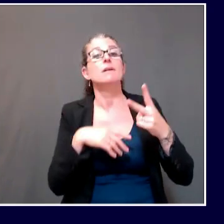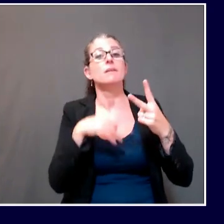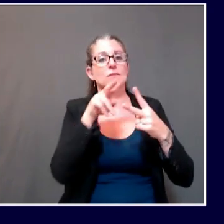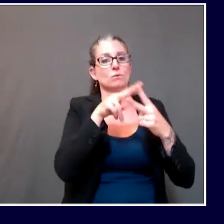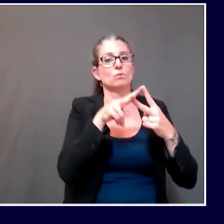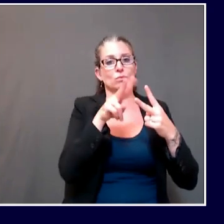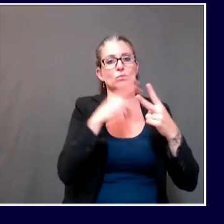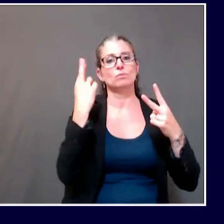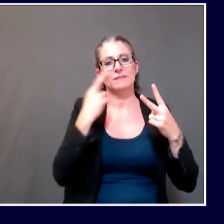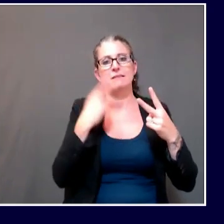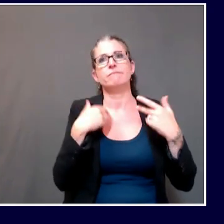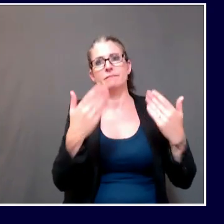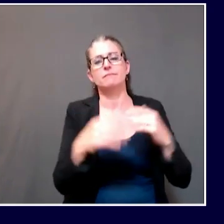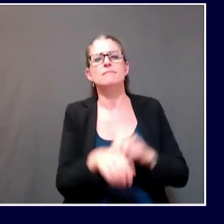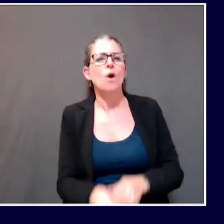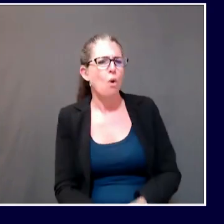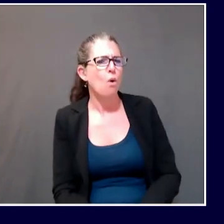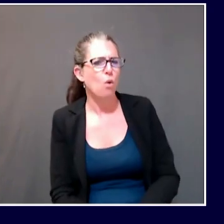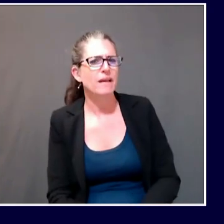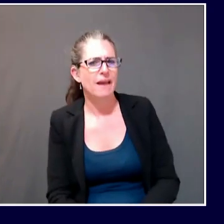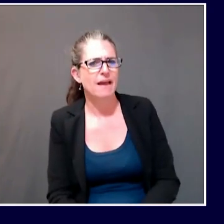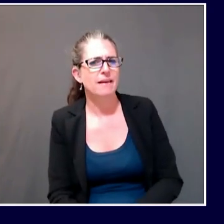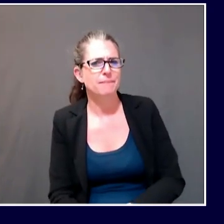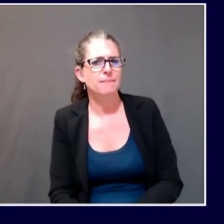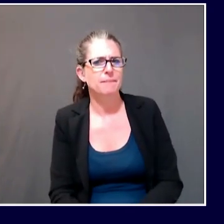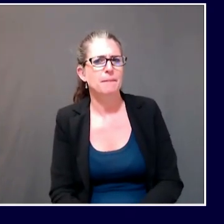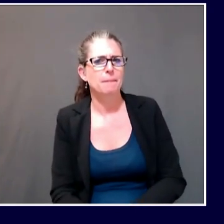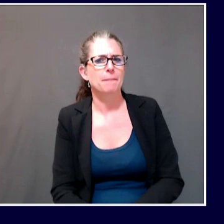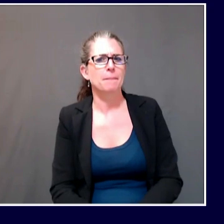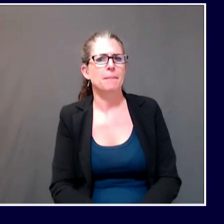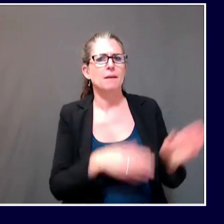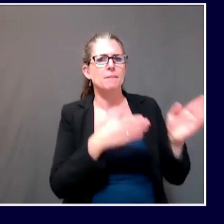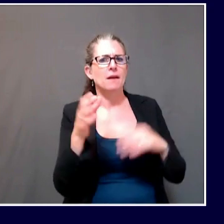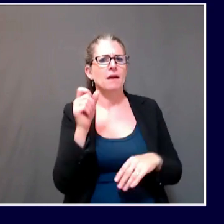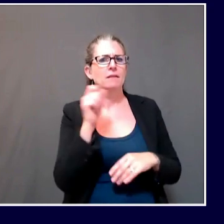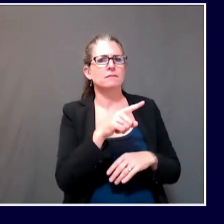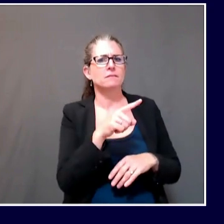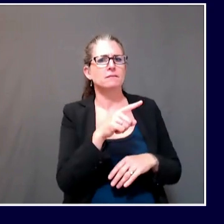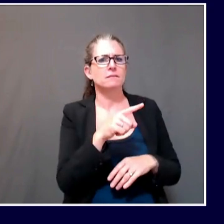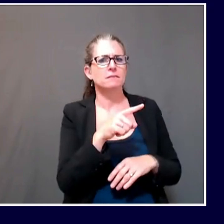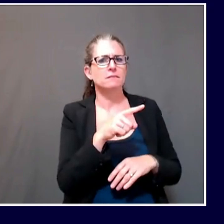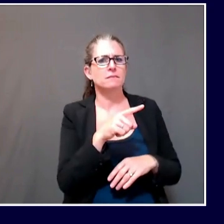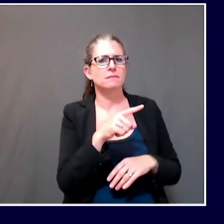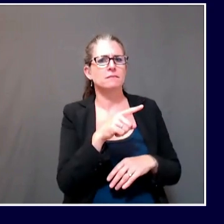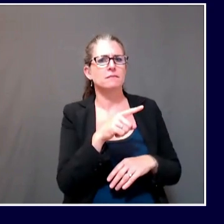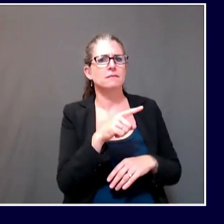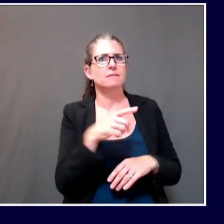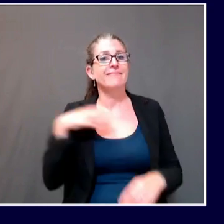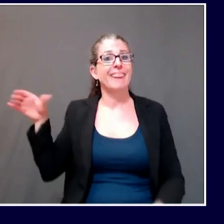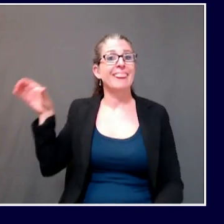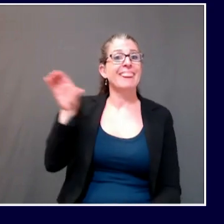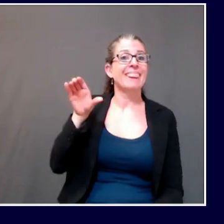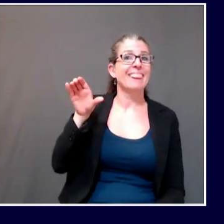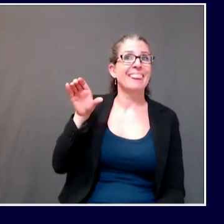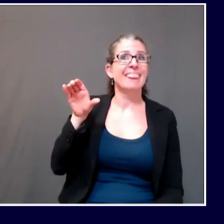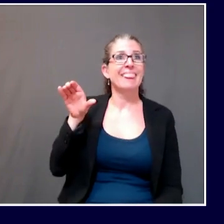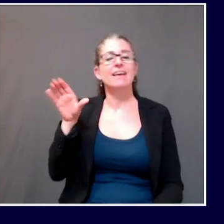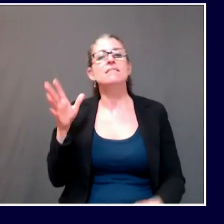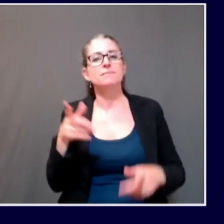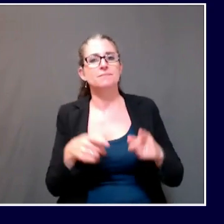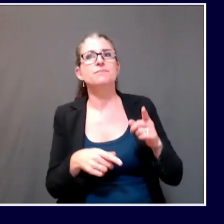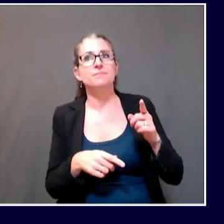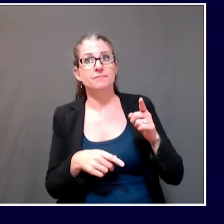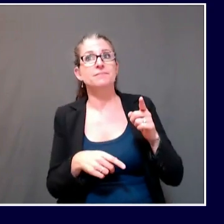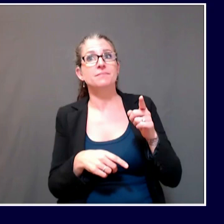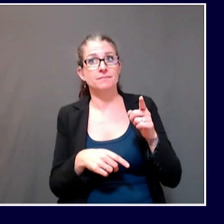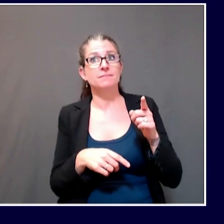question, however, pertains to bear hunt. The bear hunt starts in about a week and